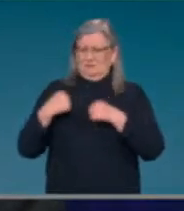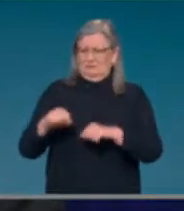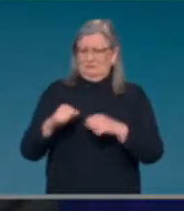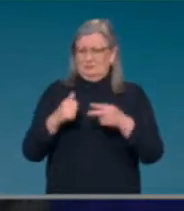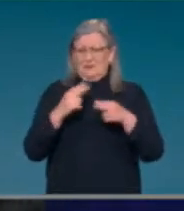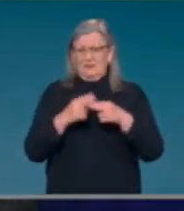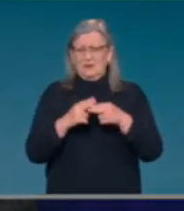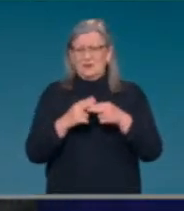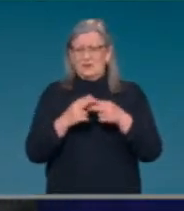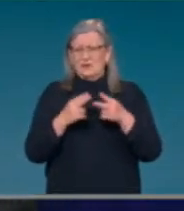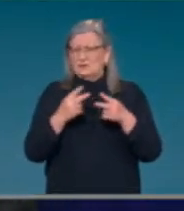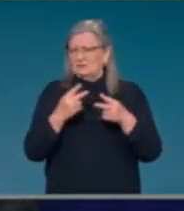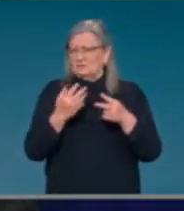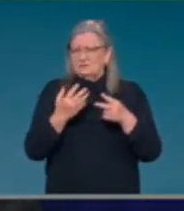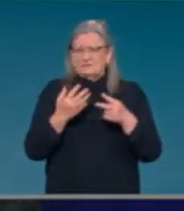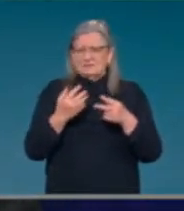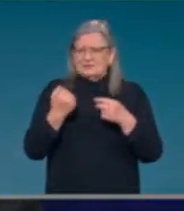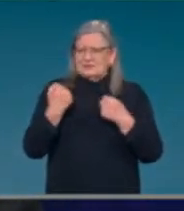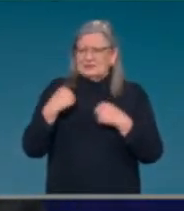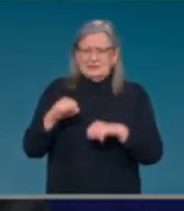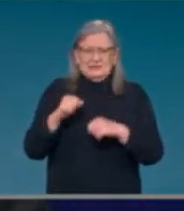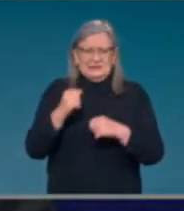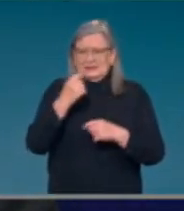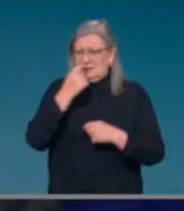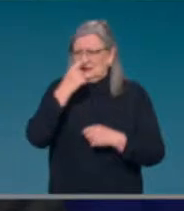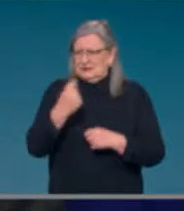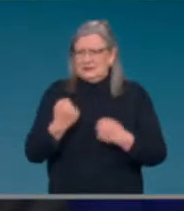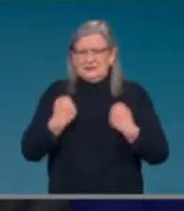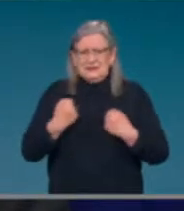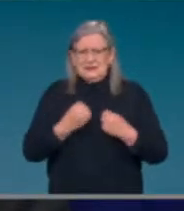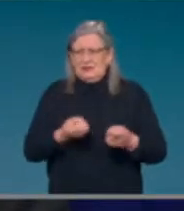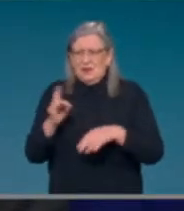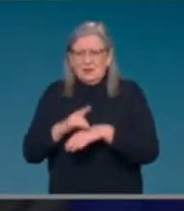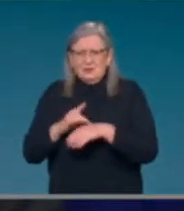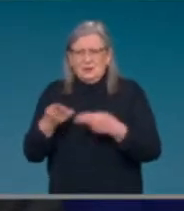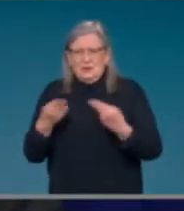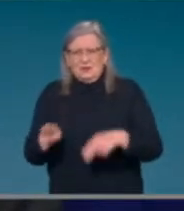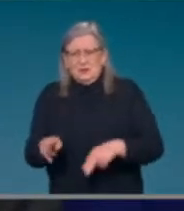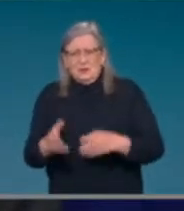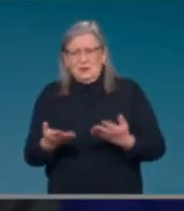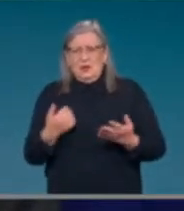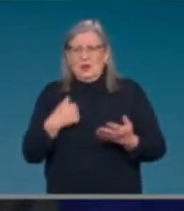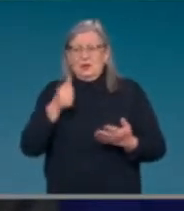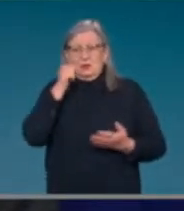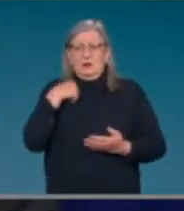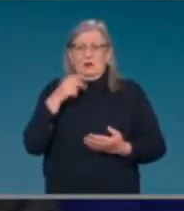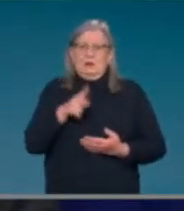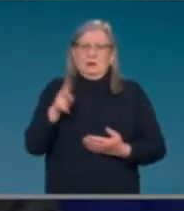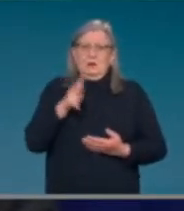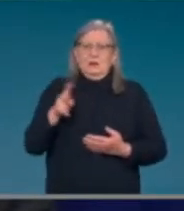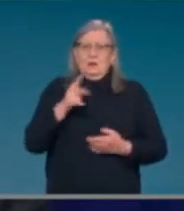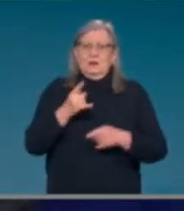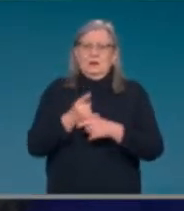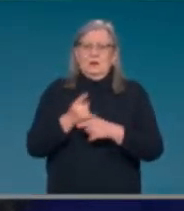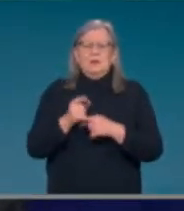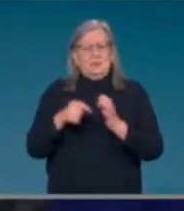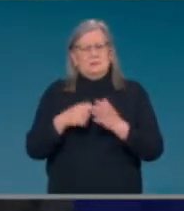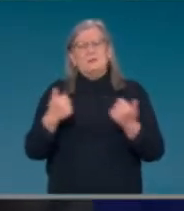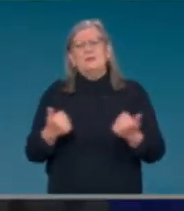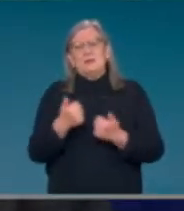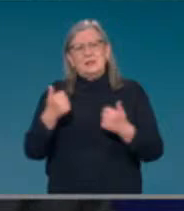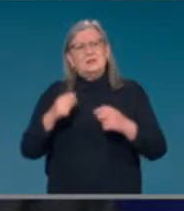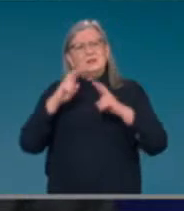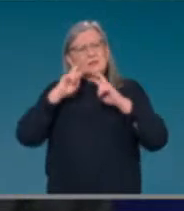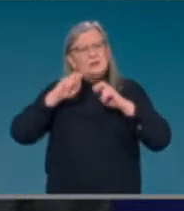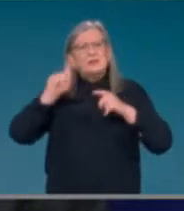death. And that's not just us saying it. There's now more than a dozen global studies that reinforce that. But we do